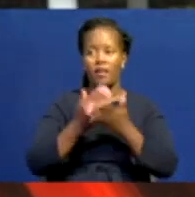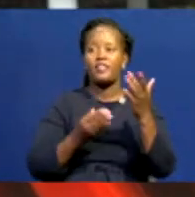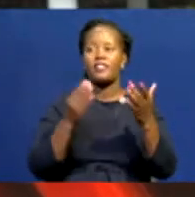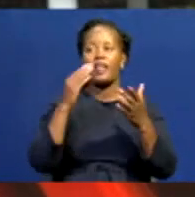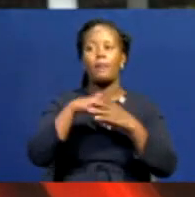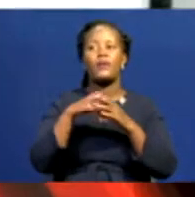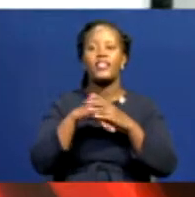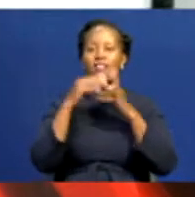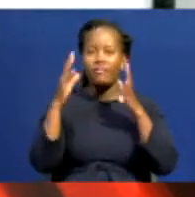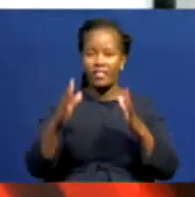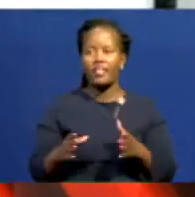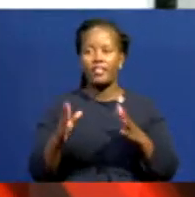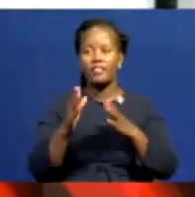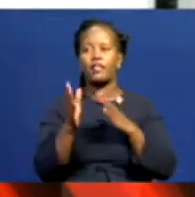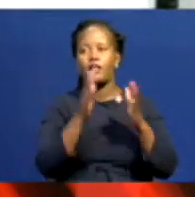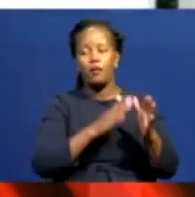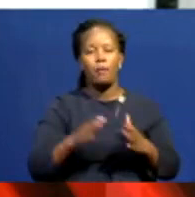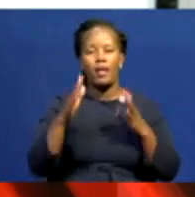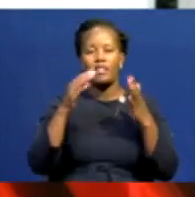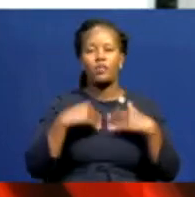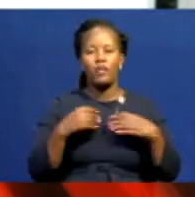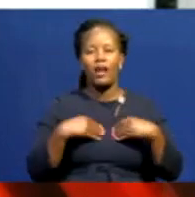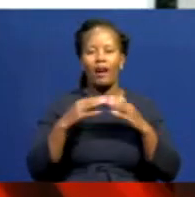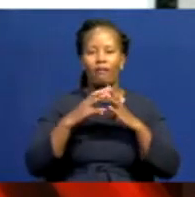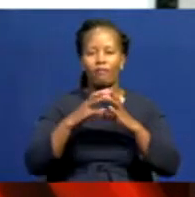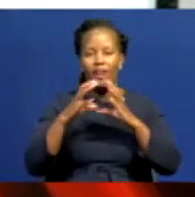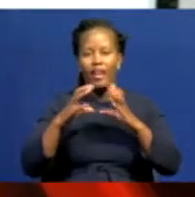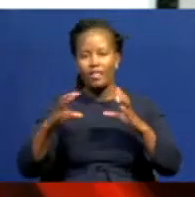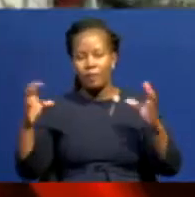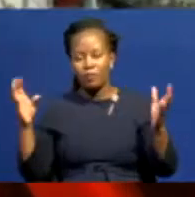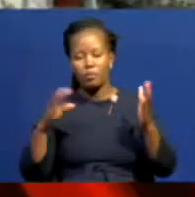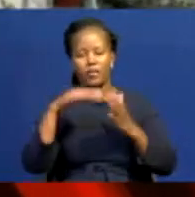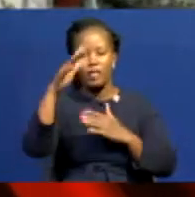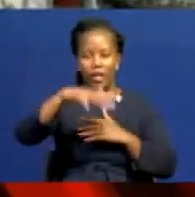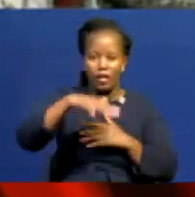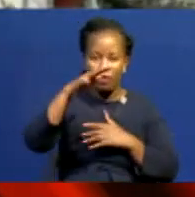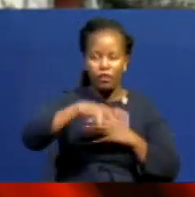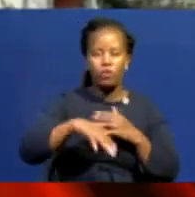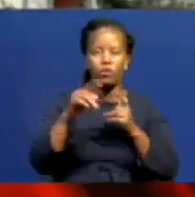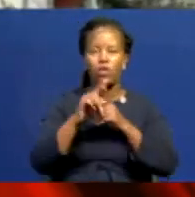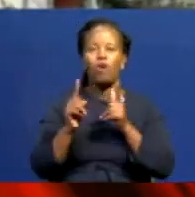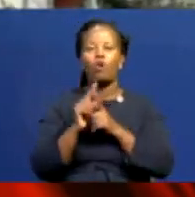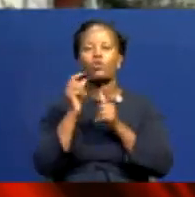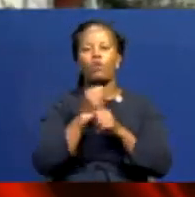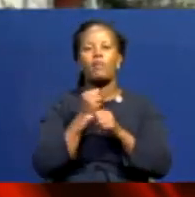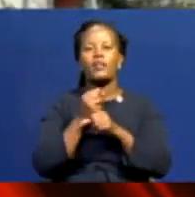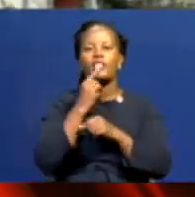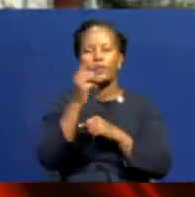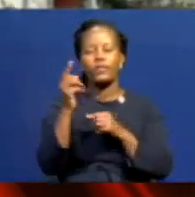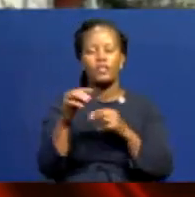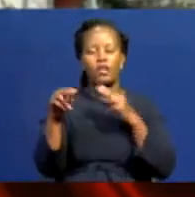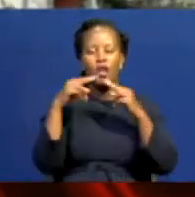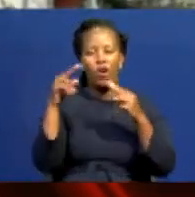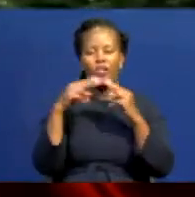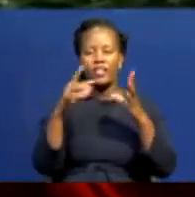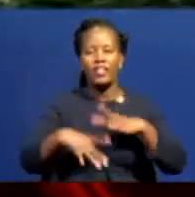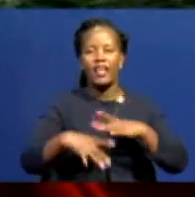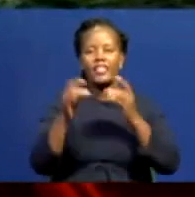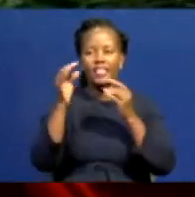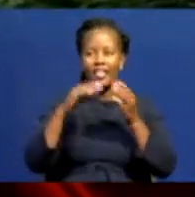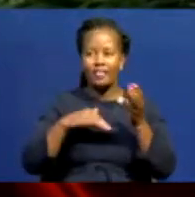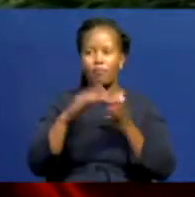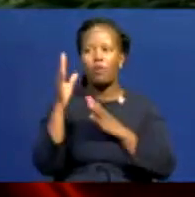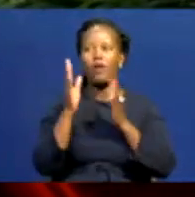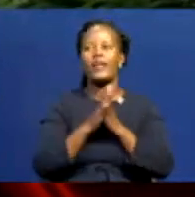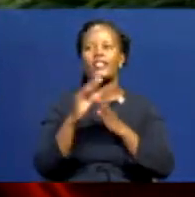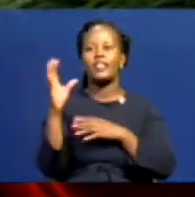rushing to complete extensive expansion, renovations, and modernizing the hotels to attract more high-end clientele as